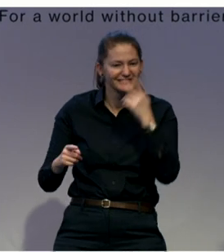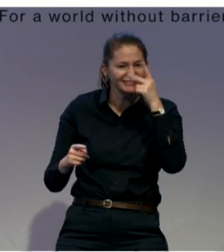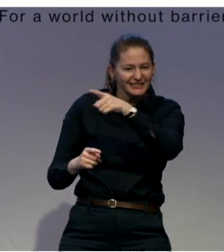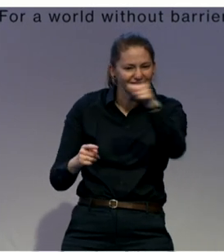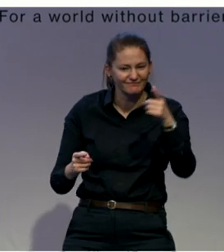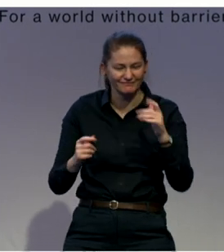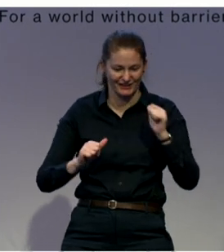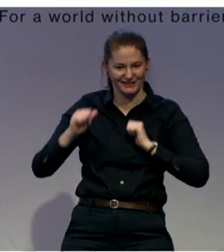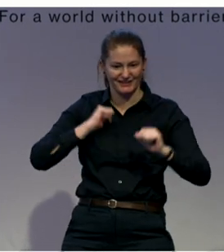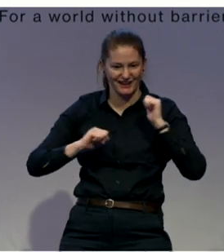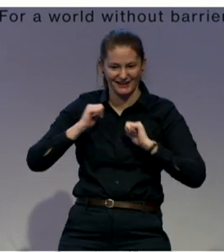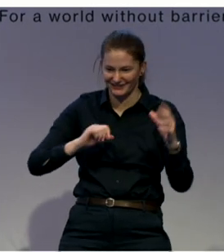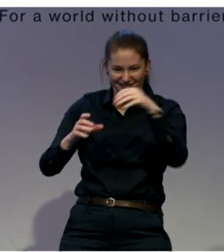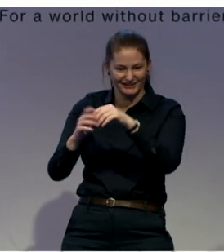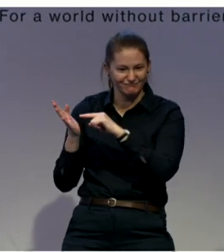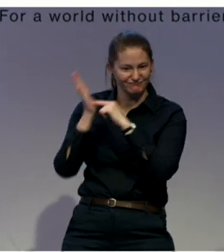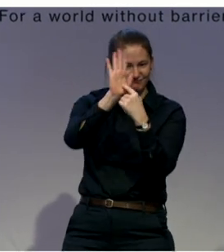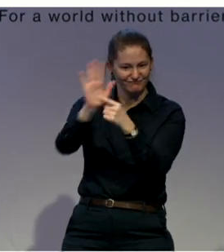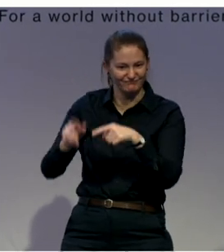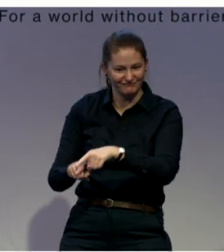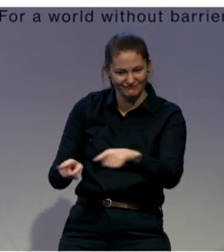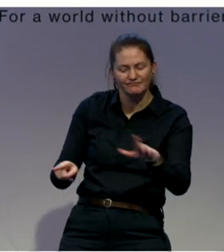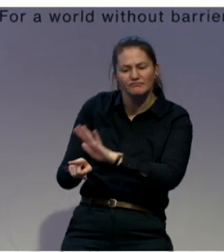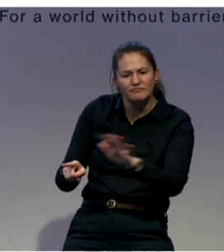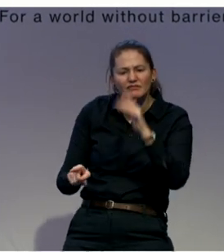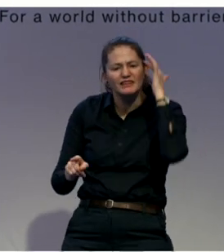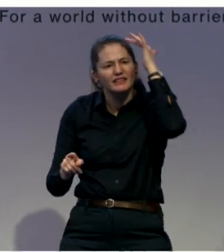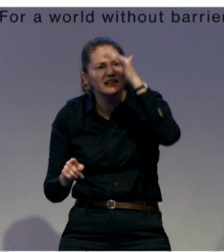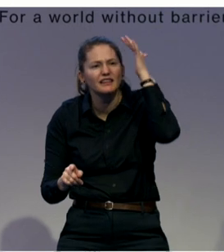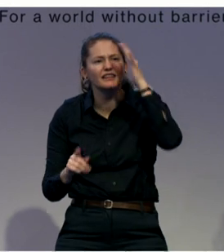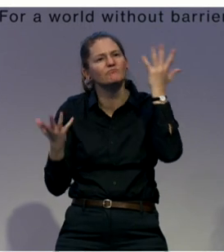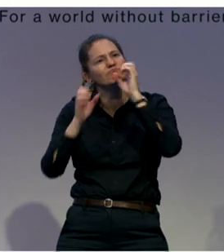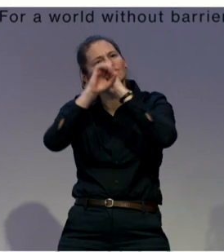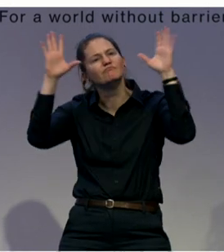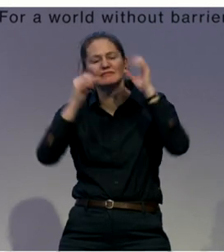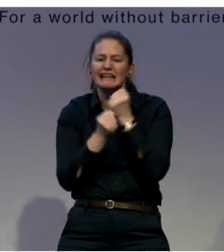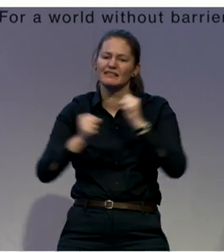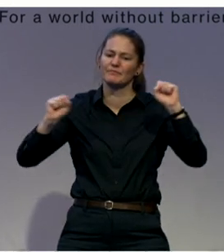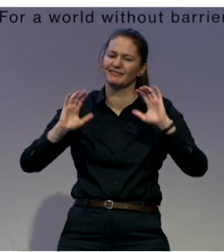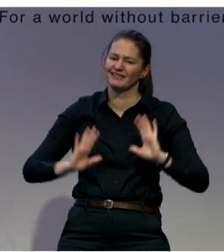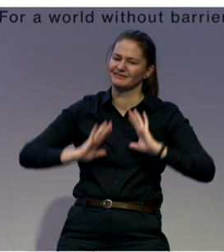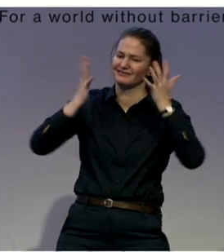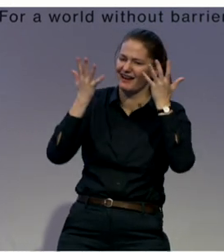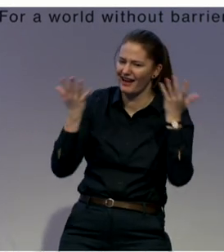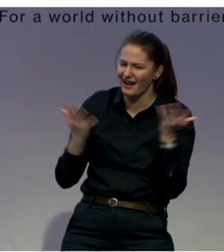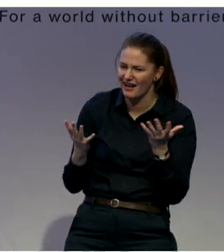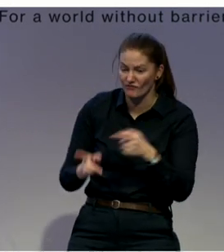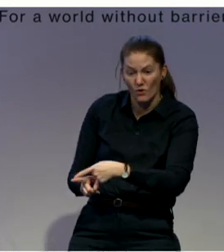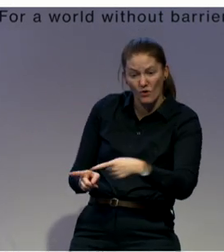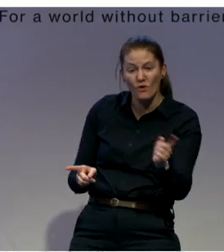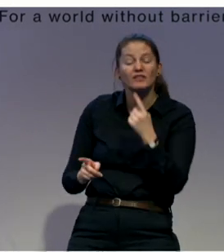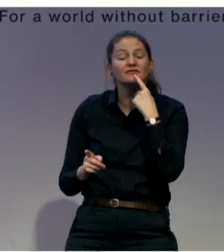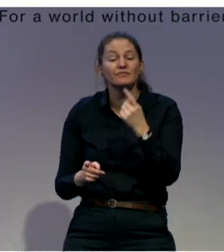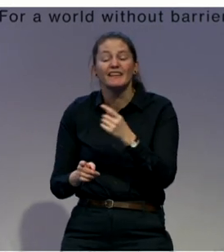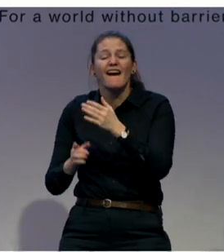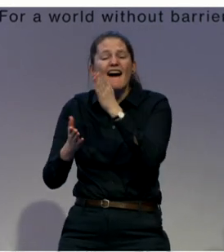independent living. And they told us that every child has a right to a family. It is